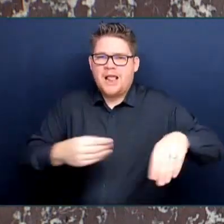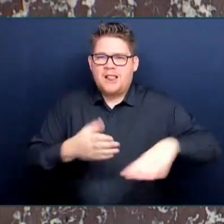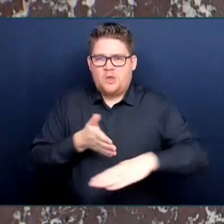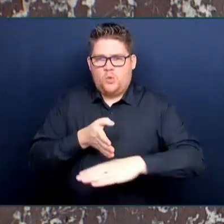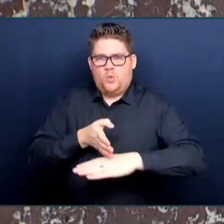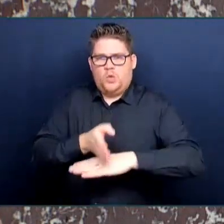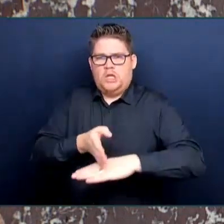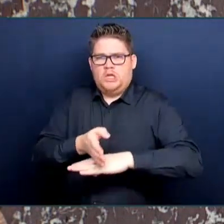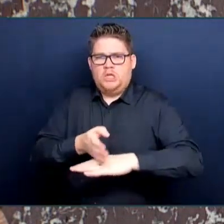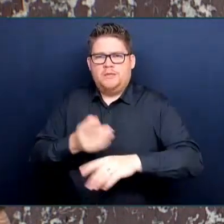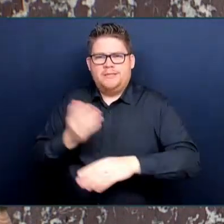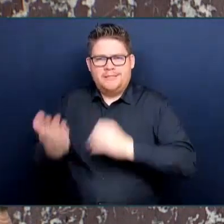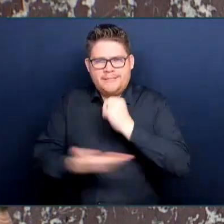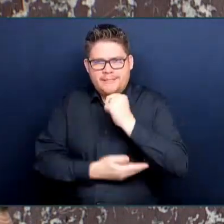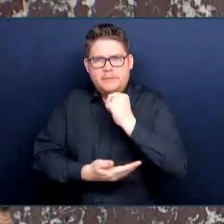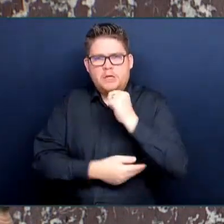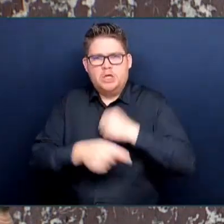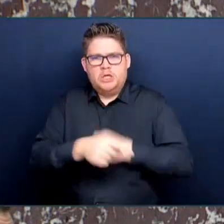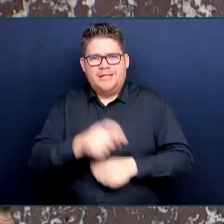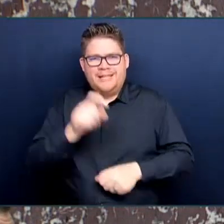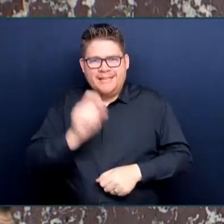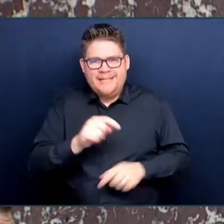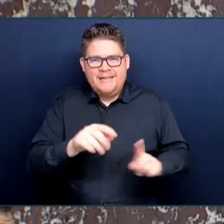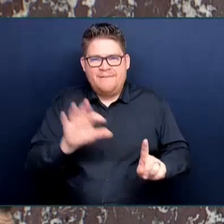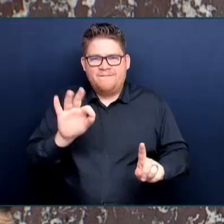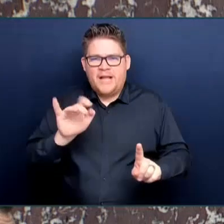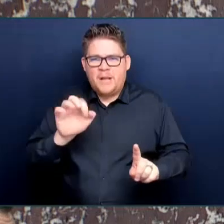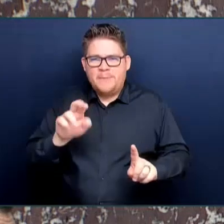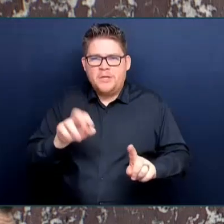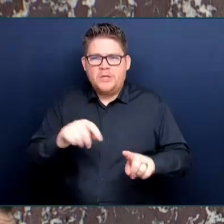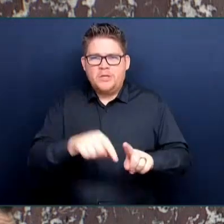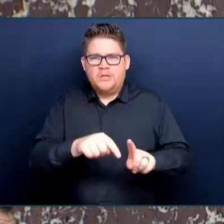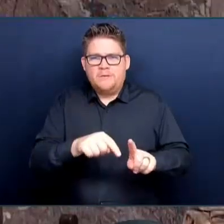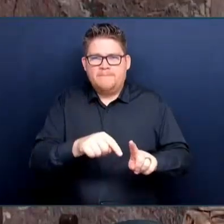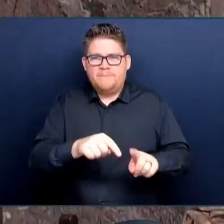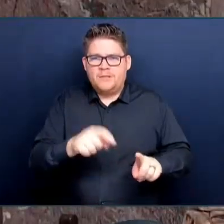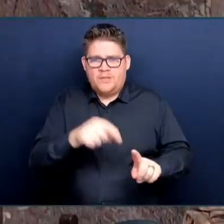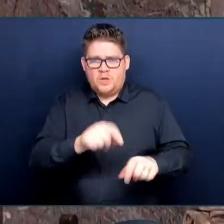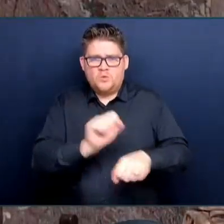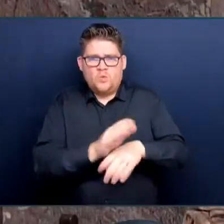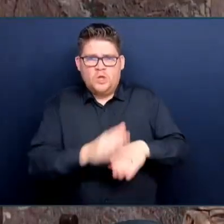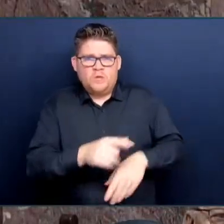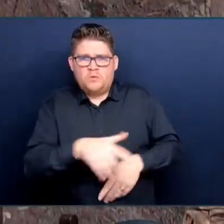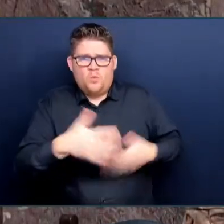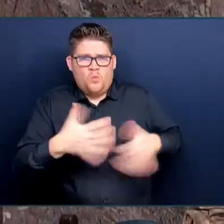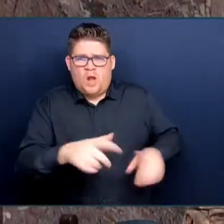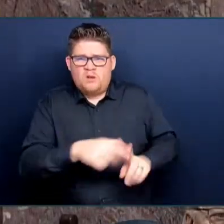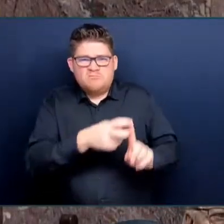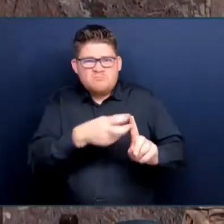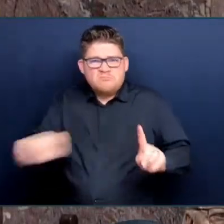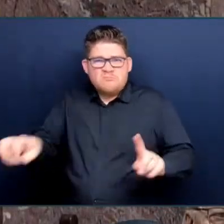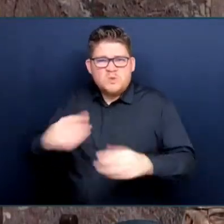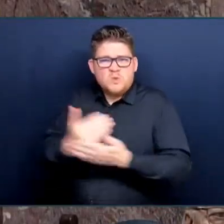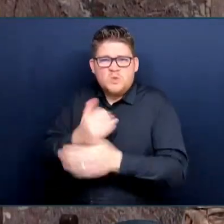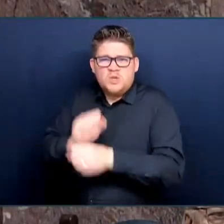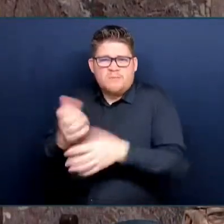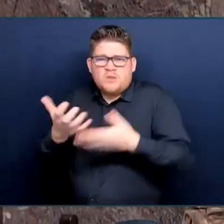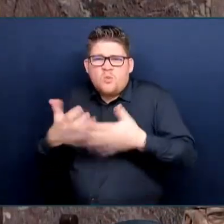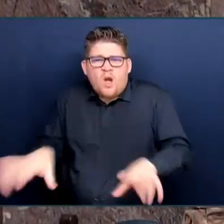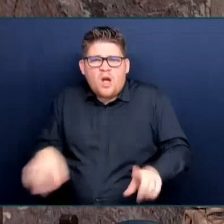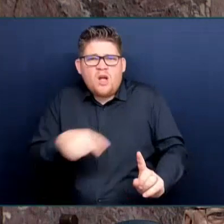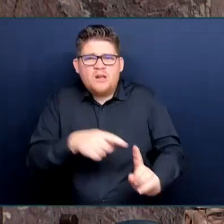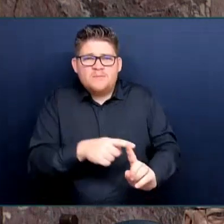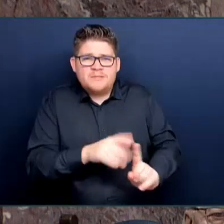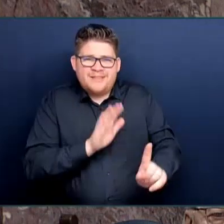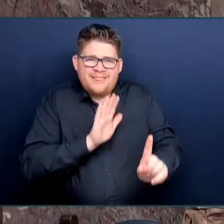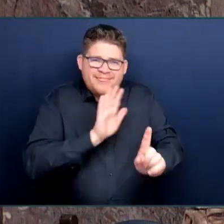They don't want to change careers. They're generational, multi-generational loggers and multi-generational mill